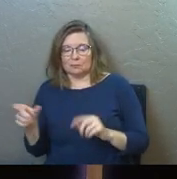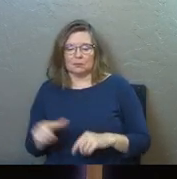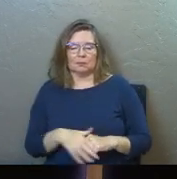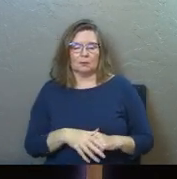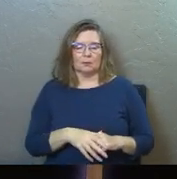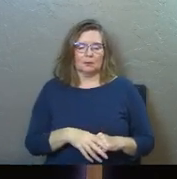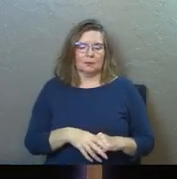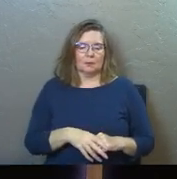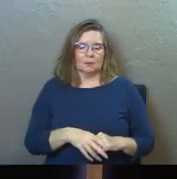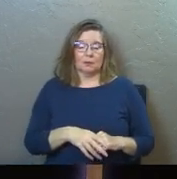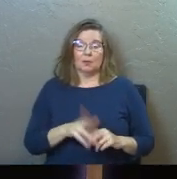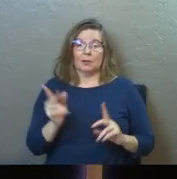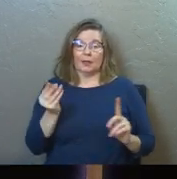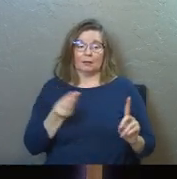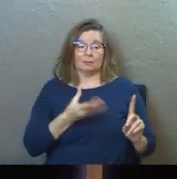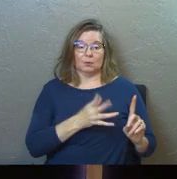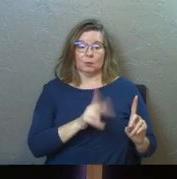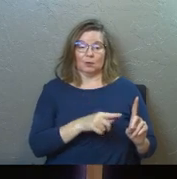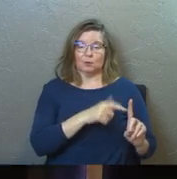else who isn't helping,